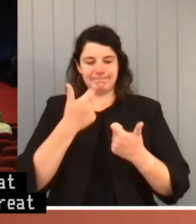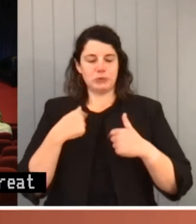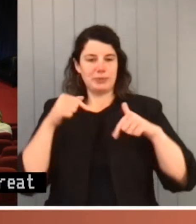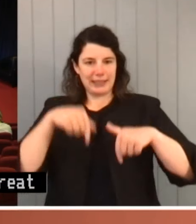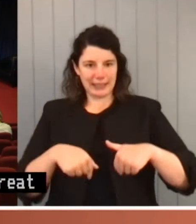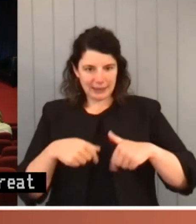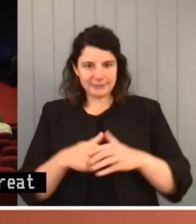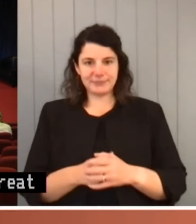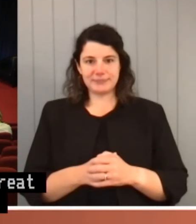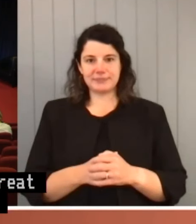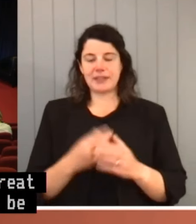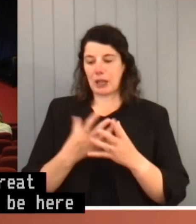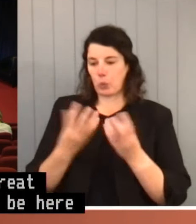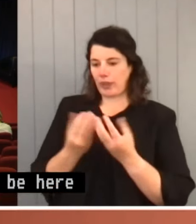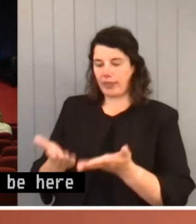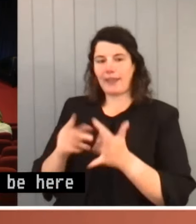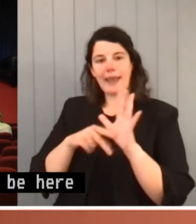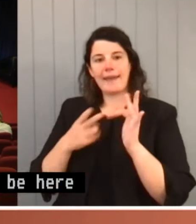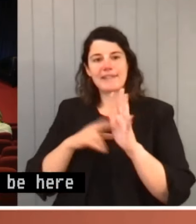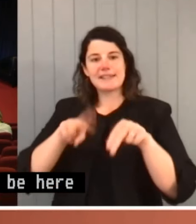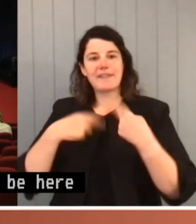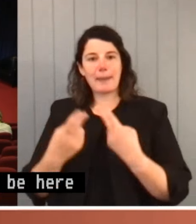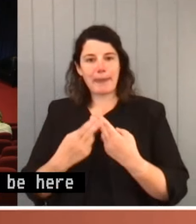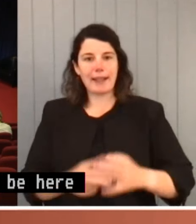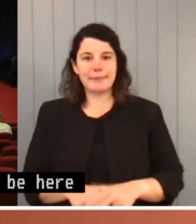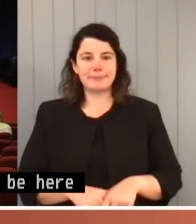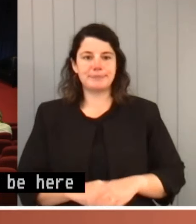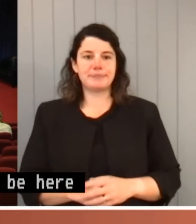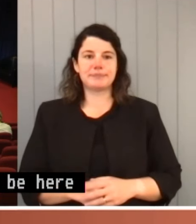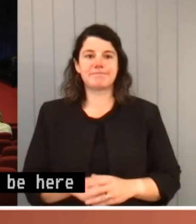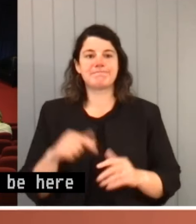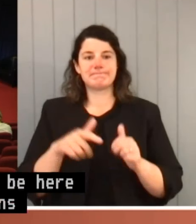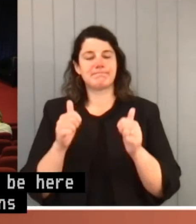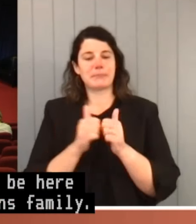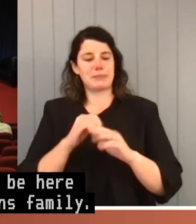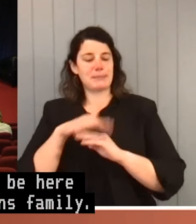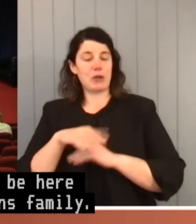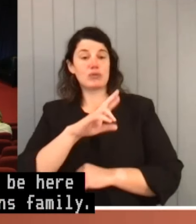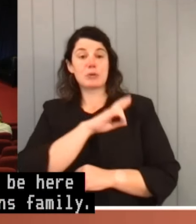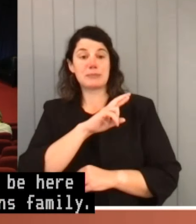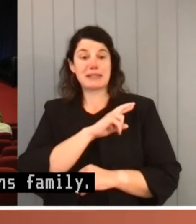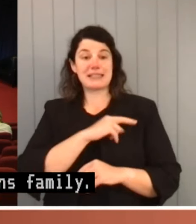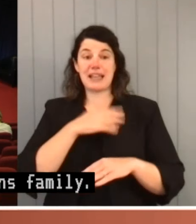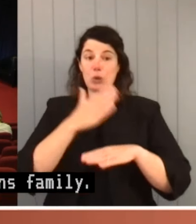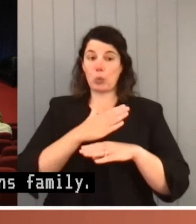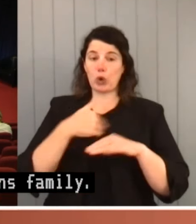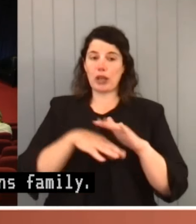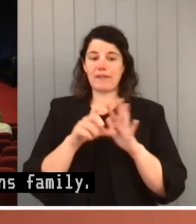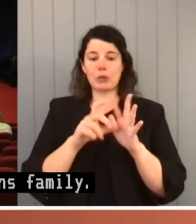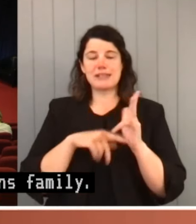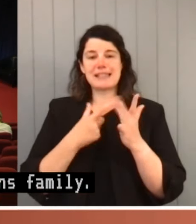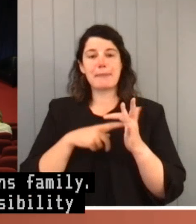Evans family. This paper is about responsibility in the working of our democratic institutions,